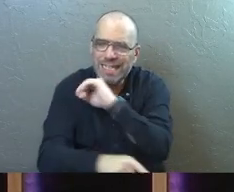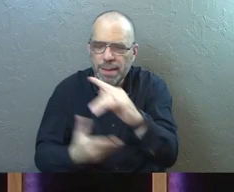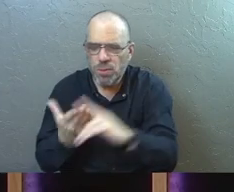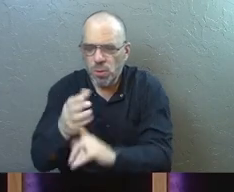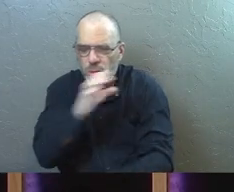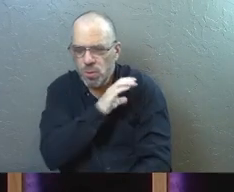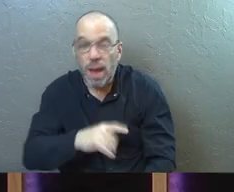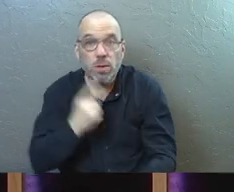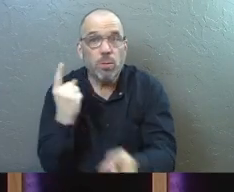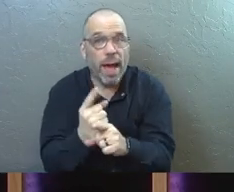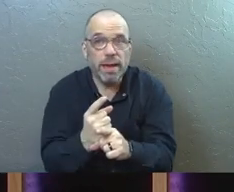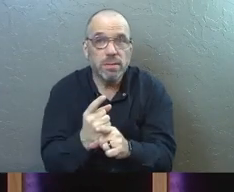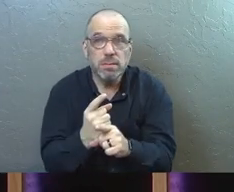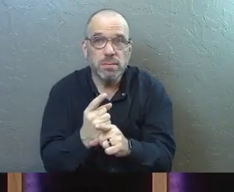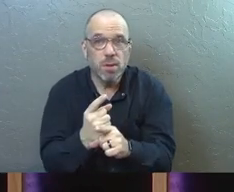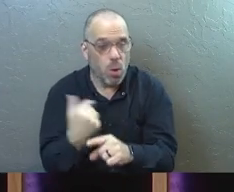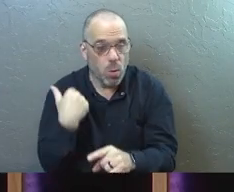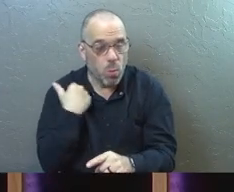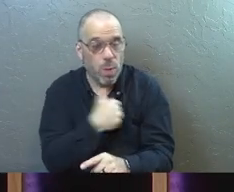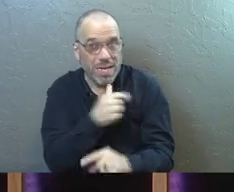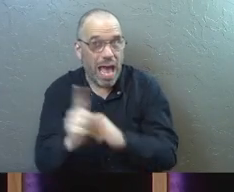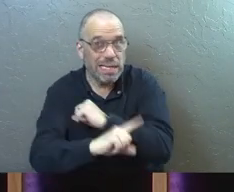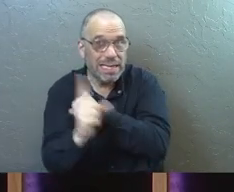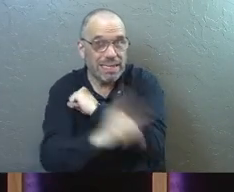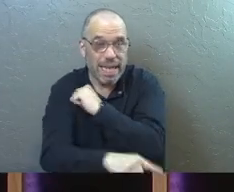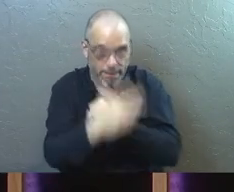Correct. We are not condemned in Christ.